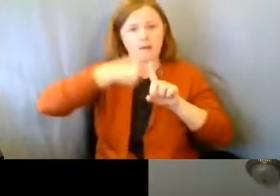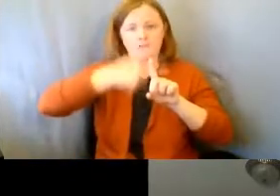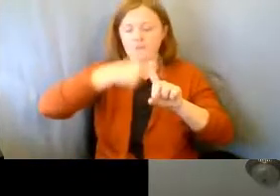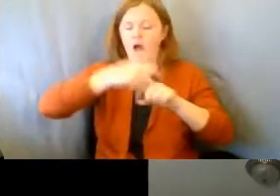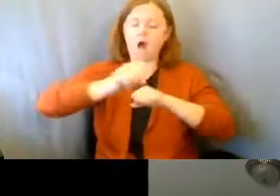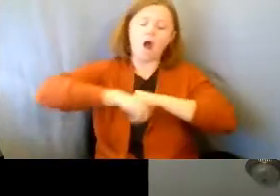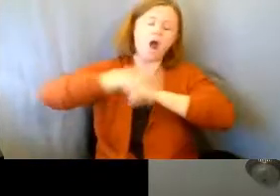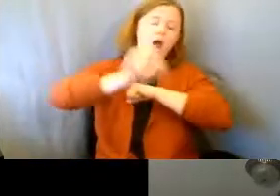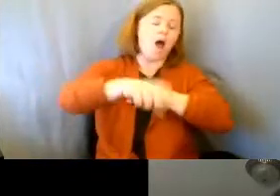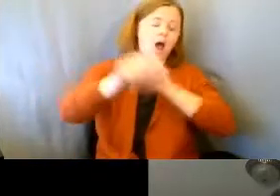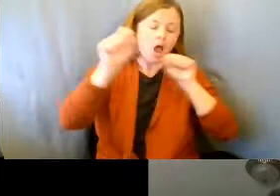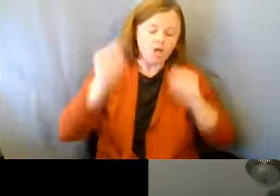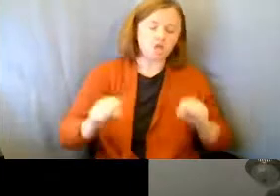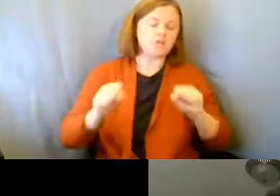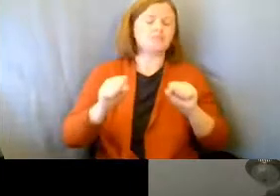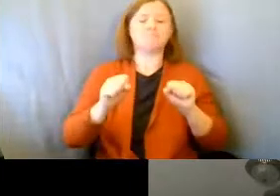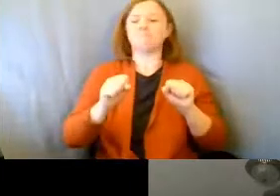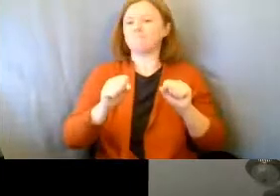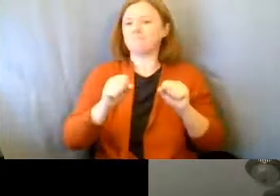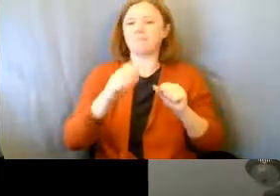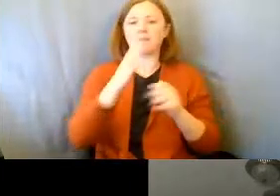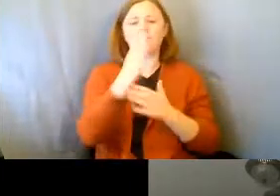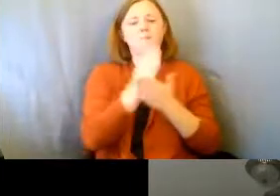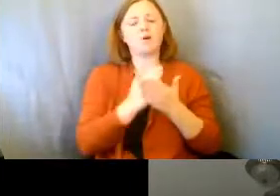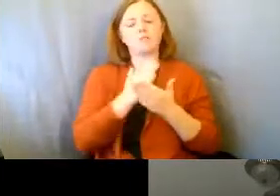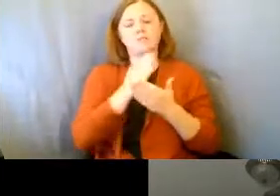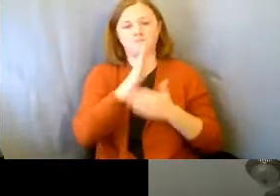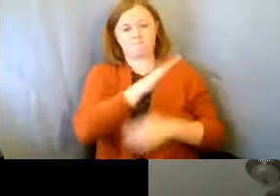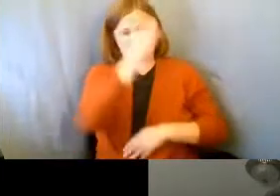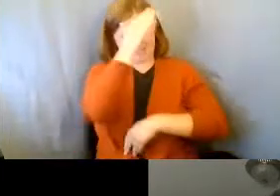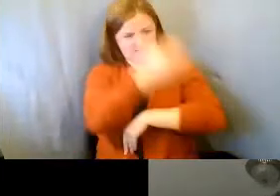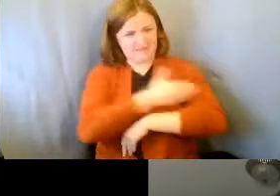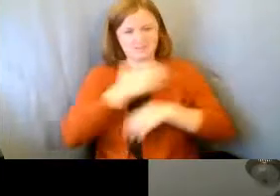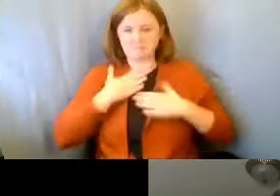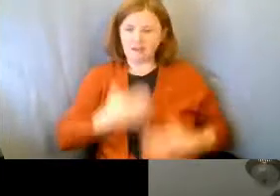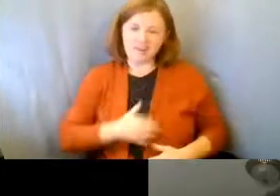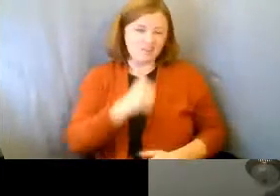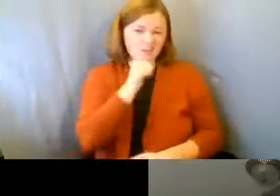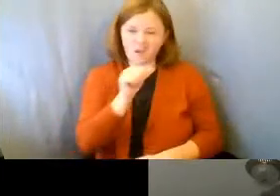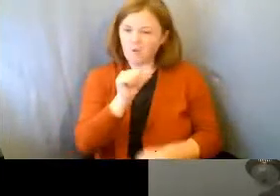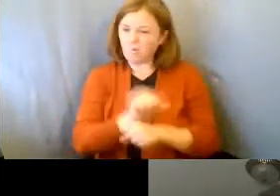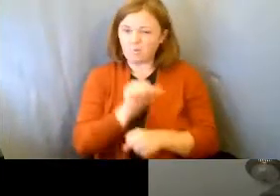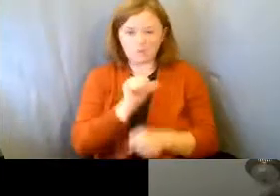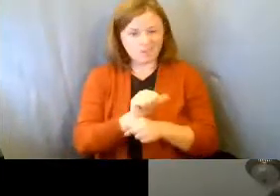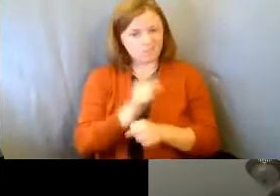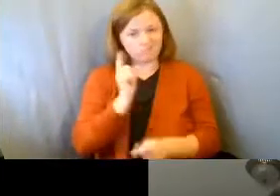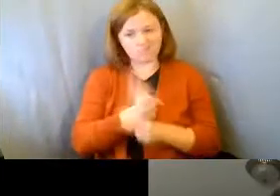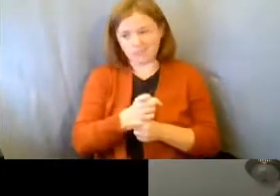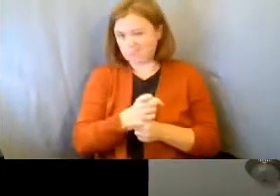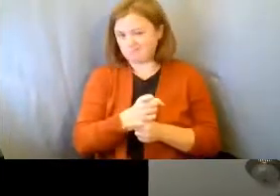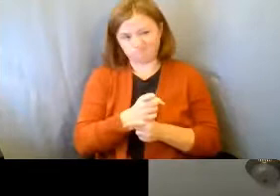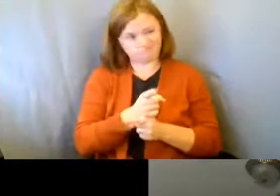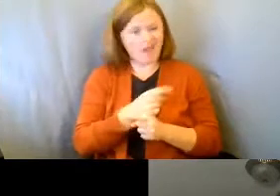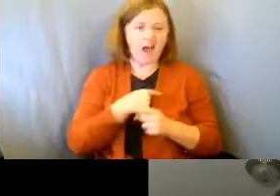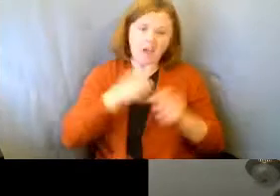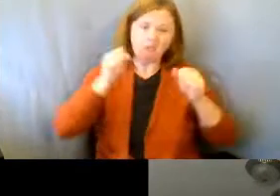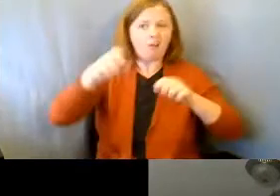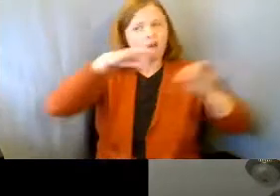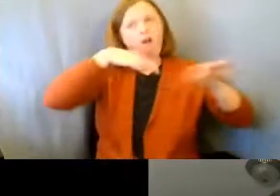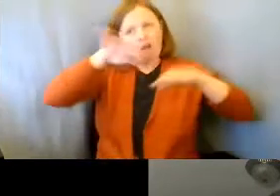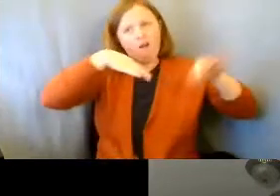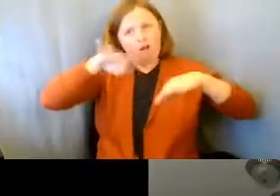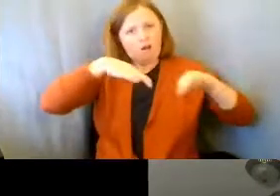parts of Jesse's body that aren't working the way they're supposed to and how